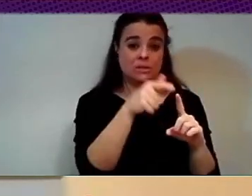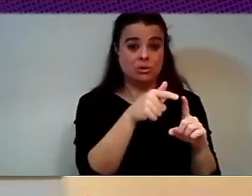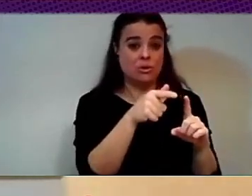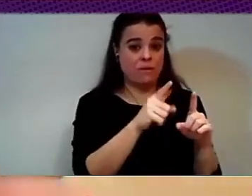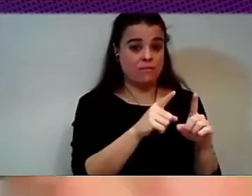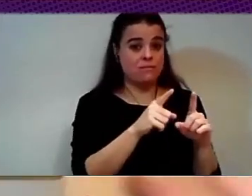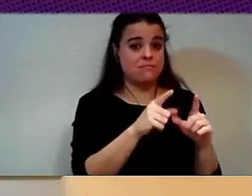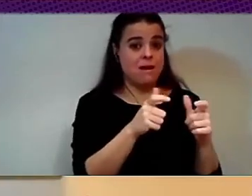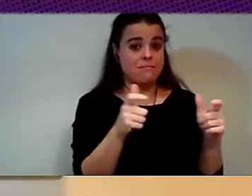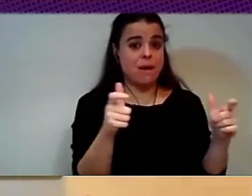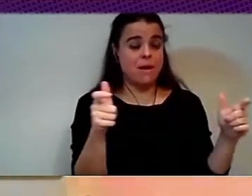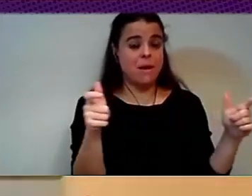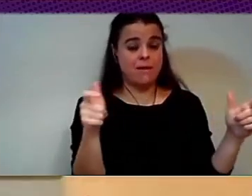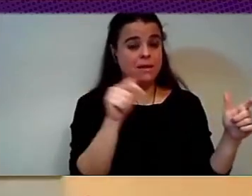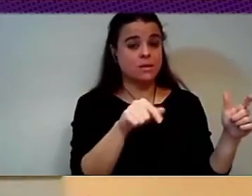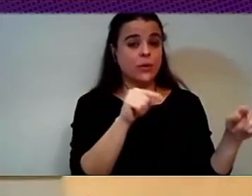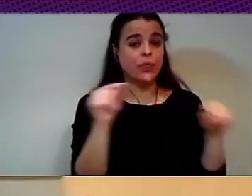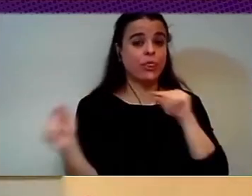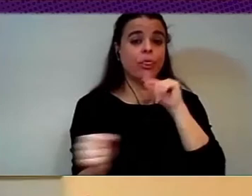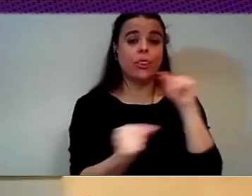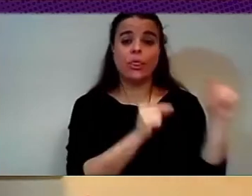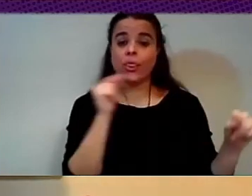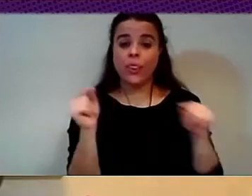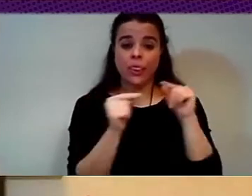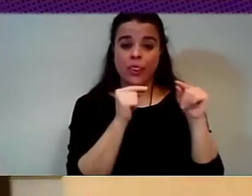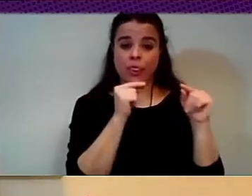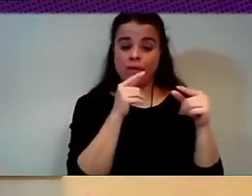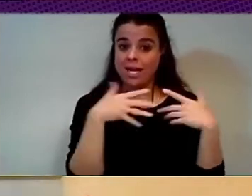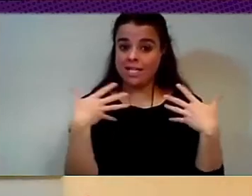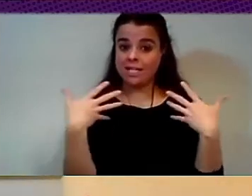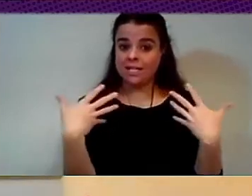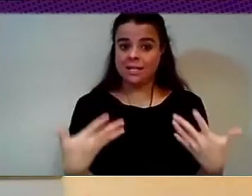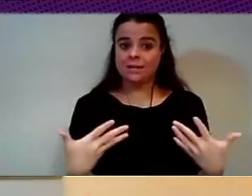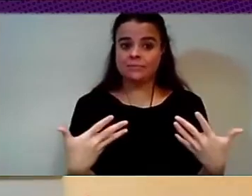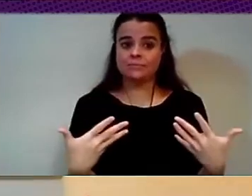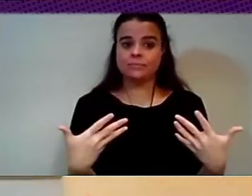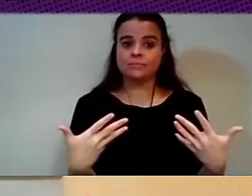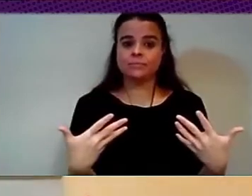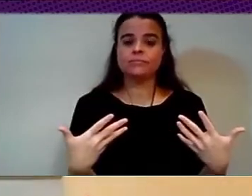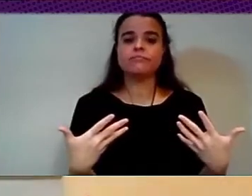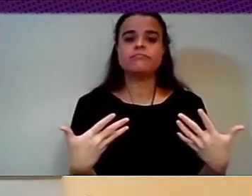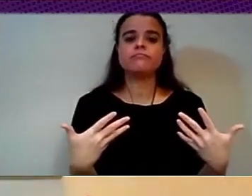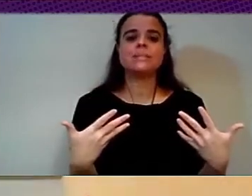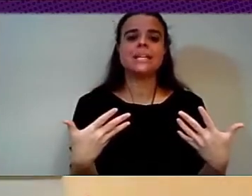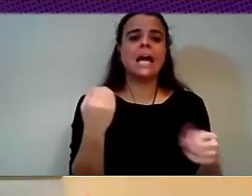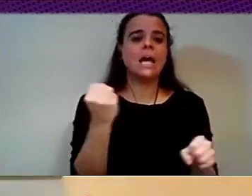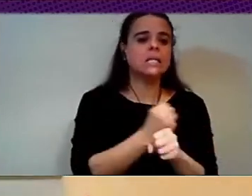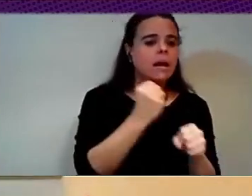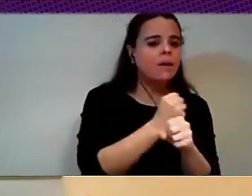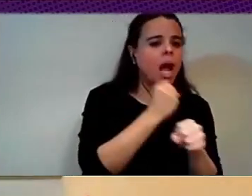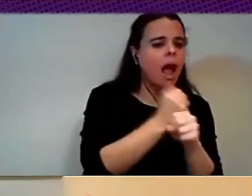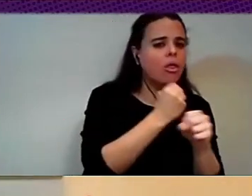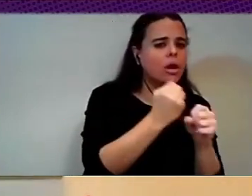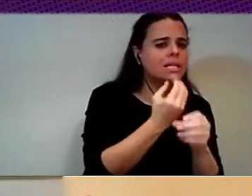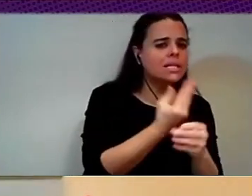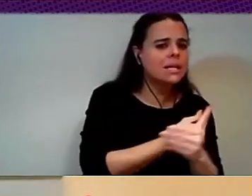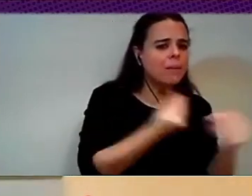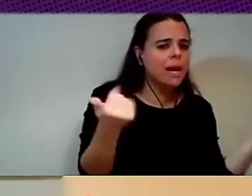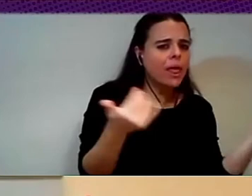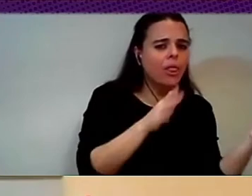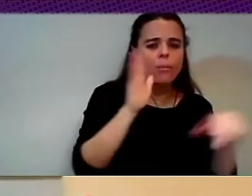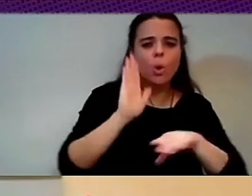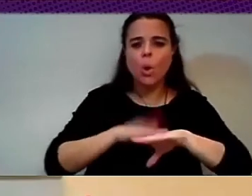work going to disappear with automation? Are they going to be removed? Are they just changing? But anyway, it's changing radically.